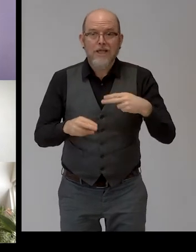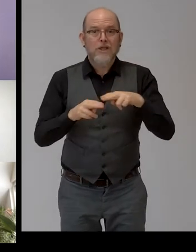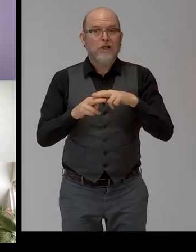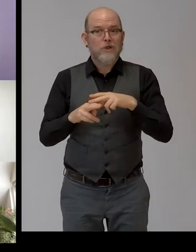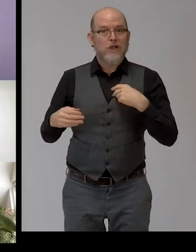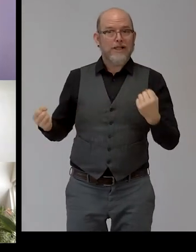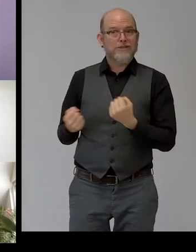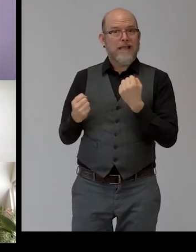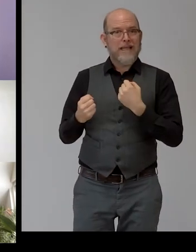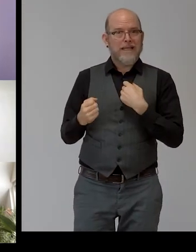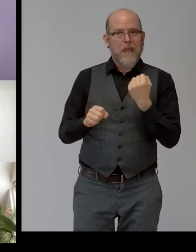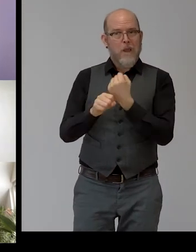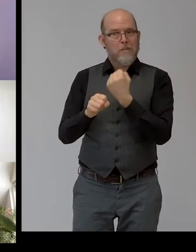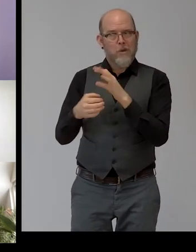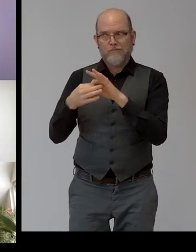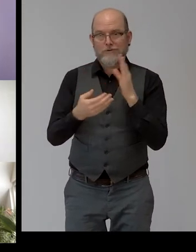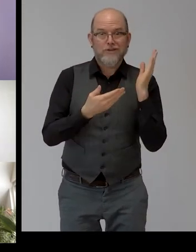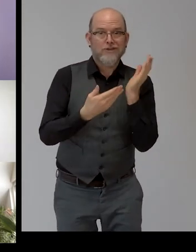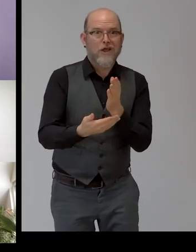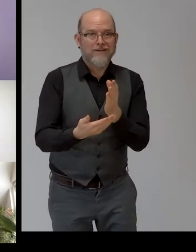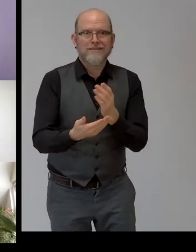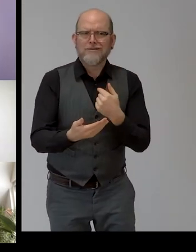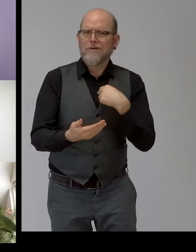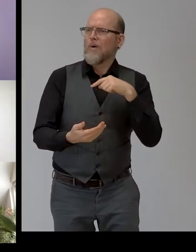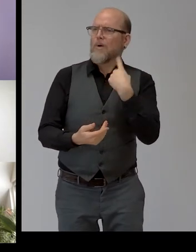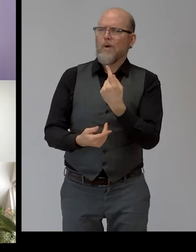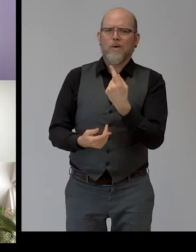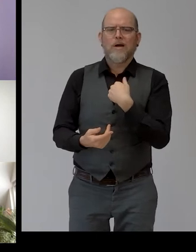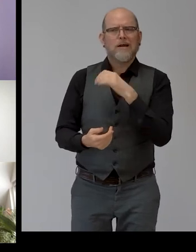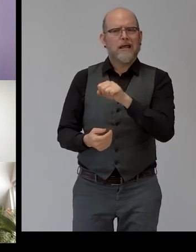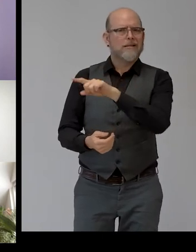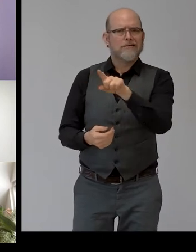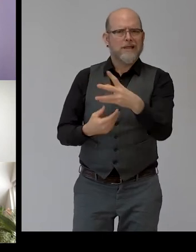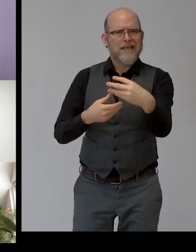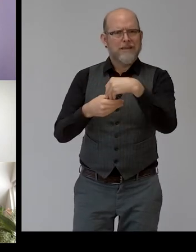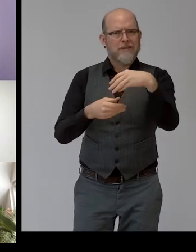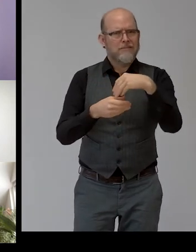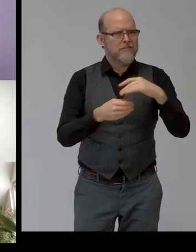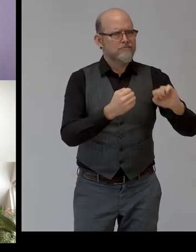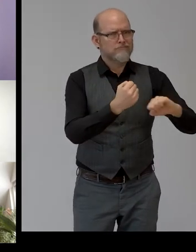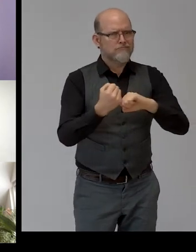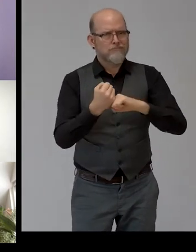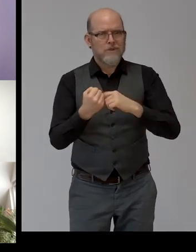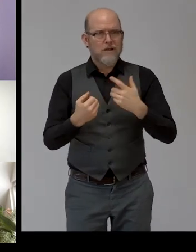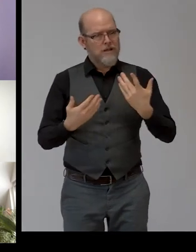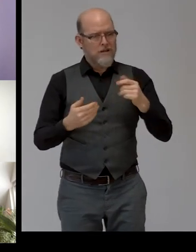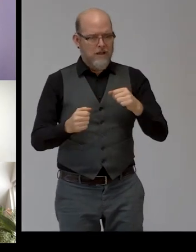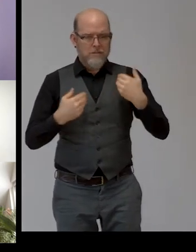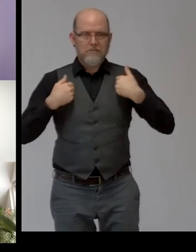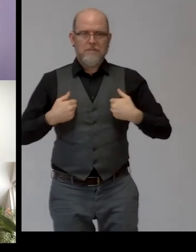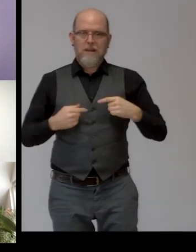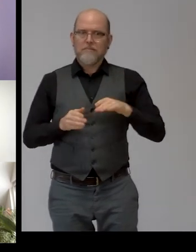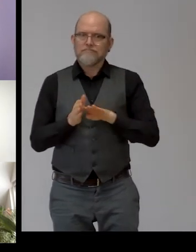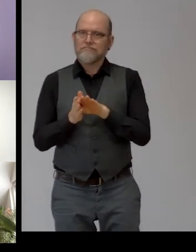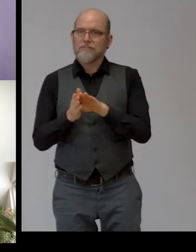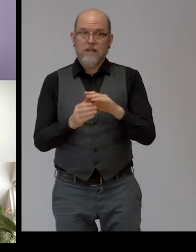everyone deserves an opportunity to contribute to themselves, their family and society through work. That's why we developed the training